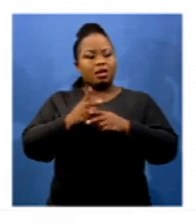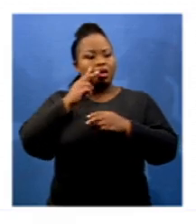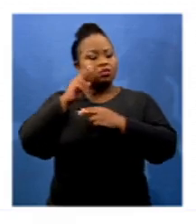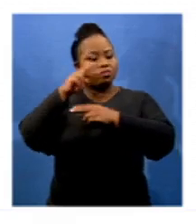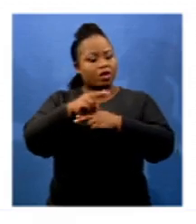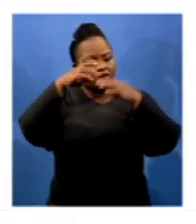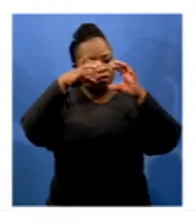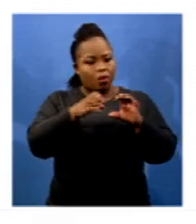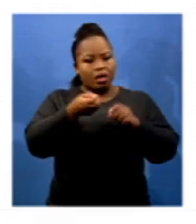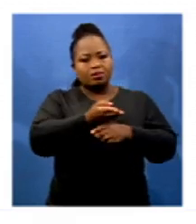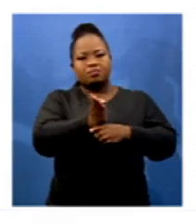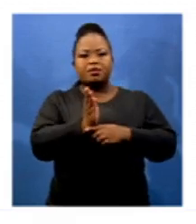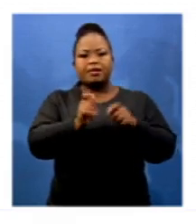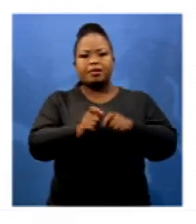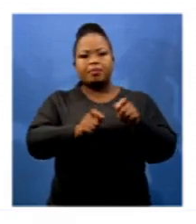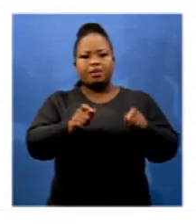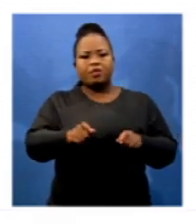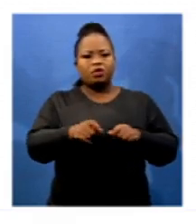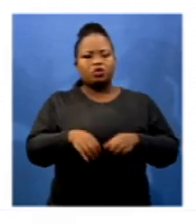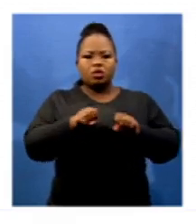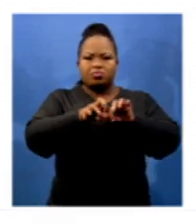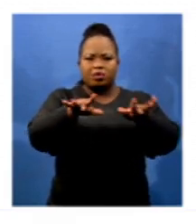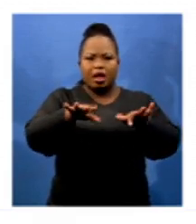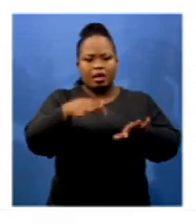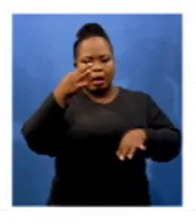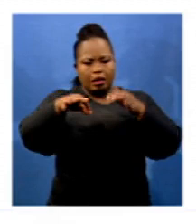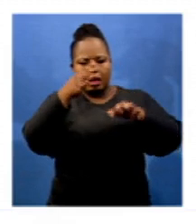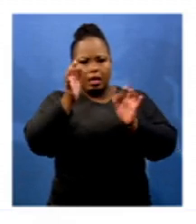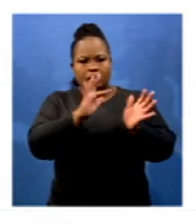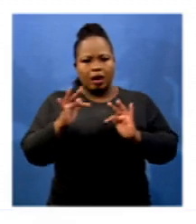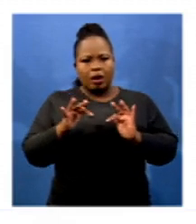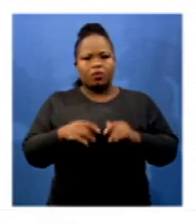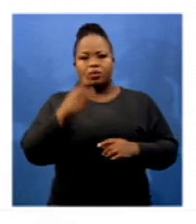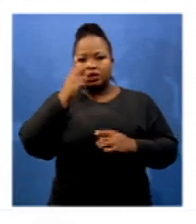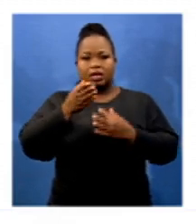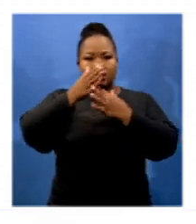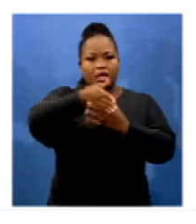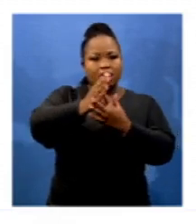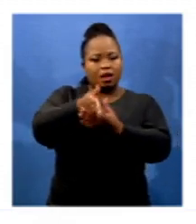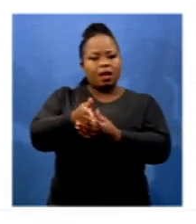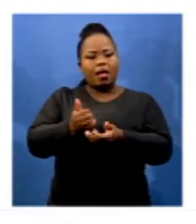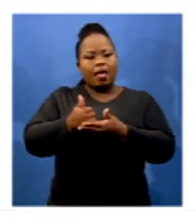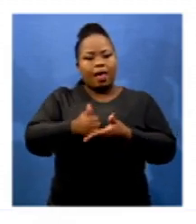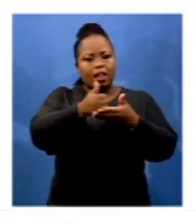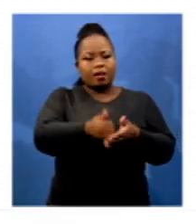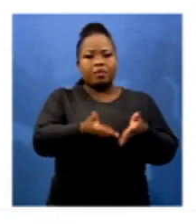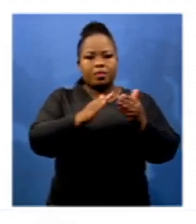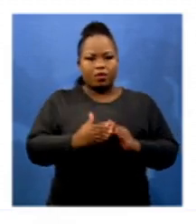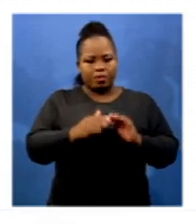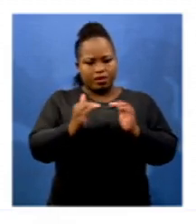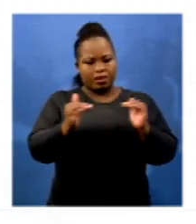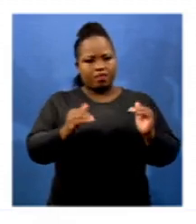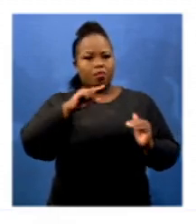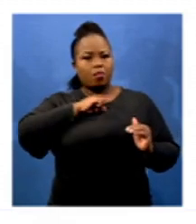and the spread of the infections, analyze it and look at how we can intervene at a community level. This is because our